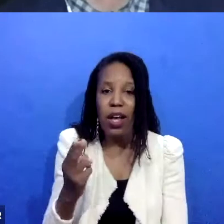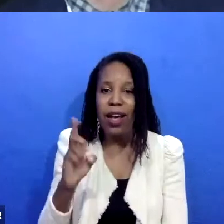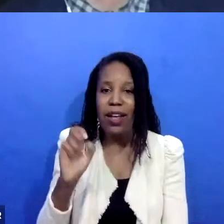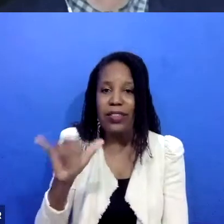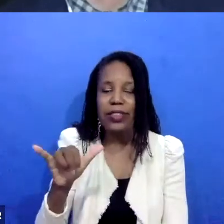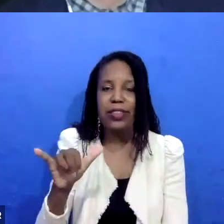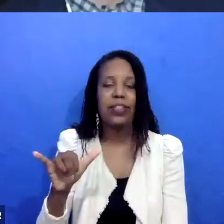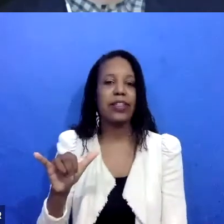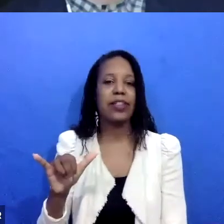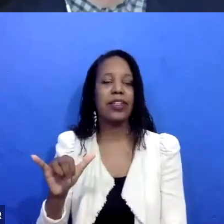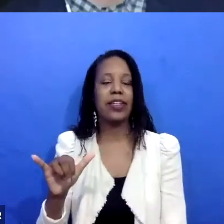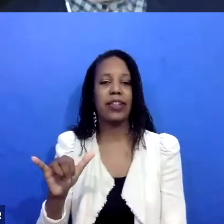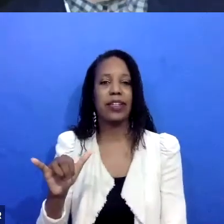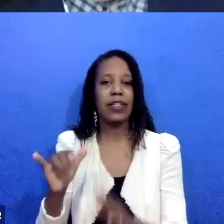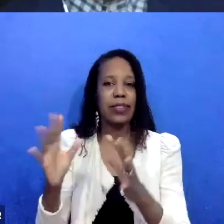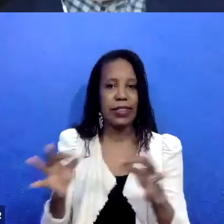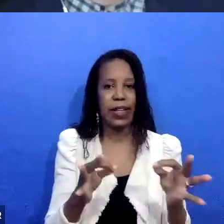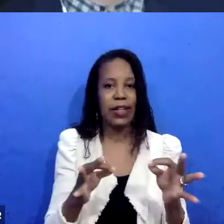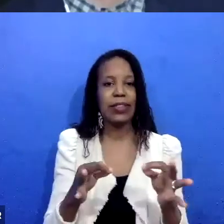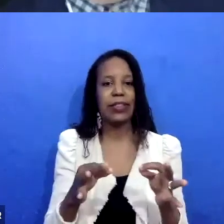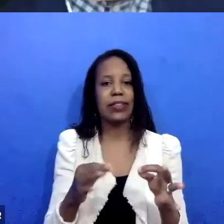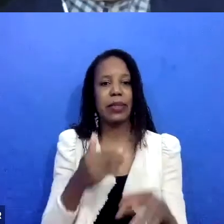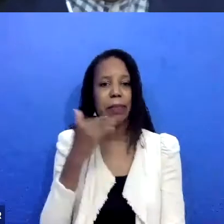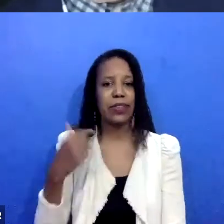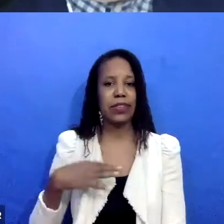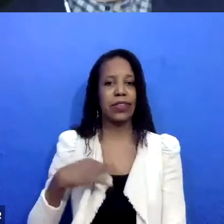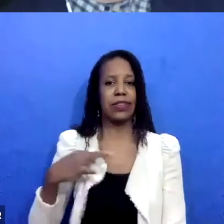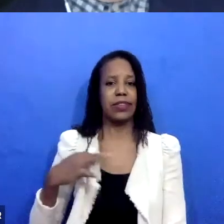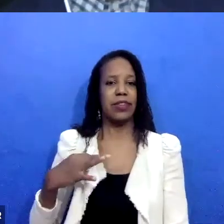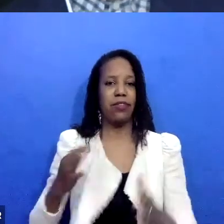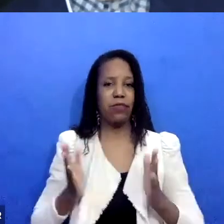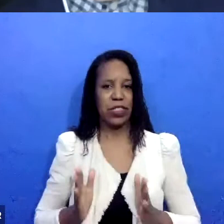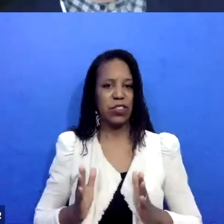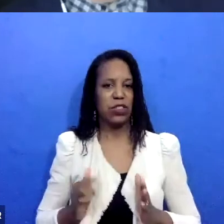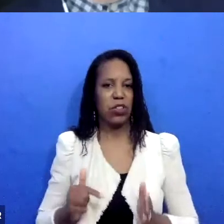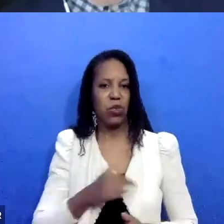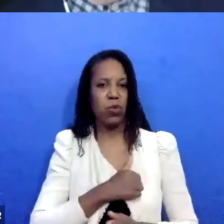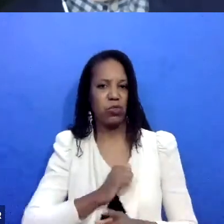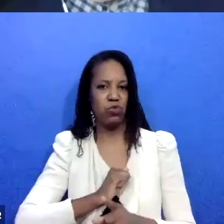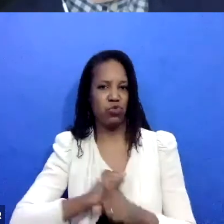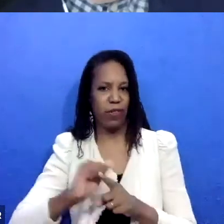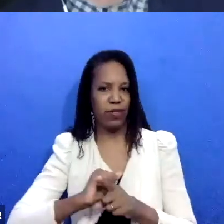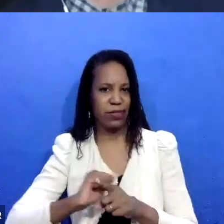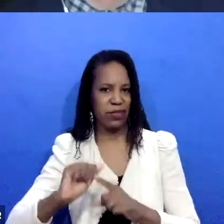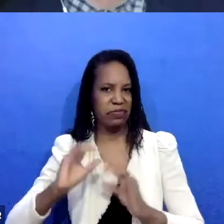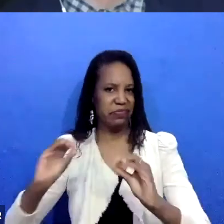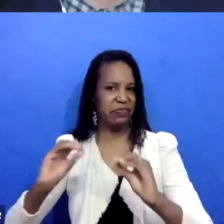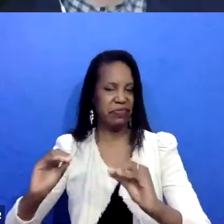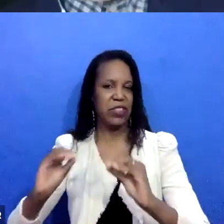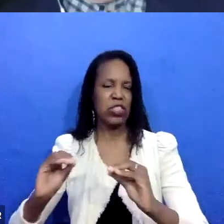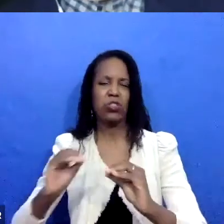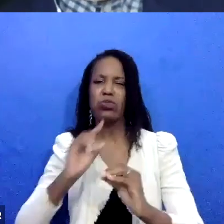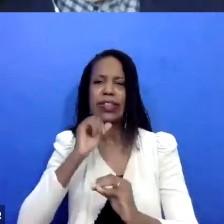person's circle, um, we train them. It's not nearly as an extensive training as I would like it to be. Um,